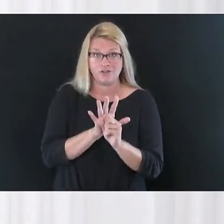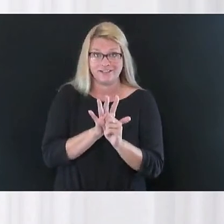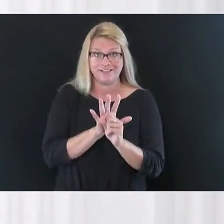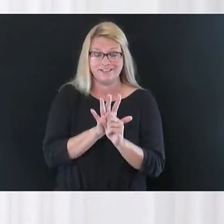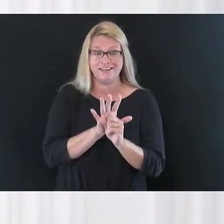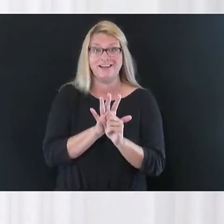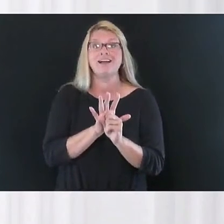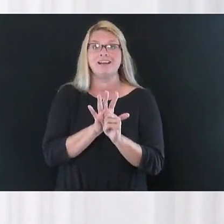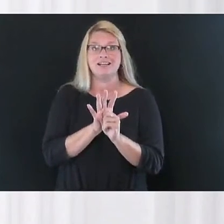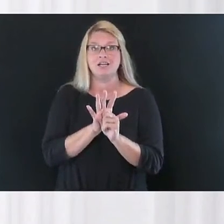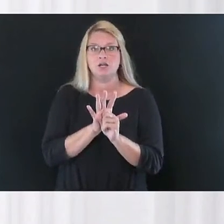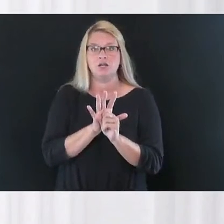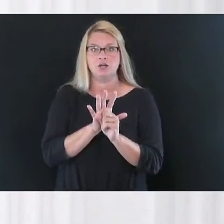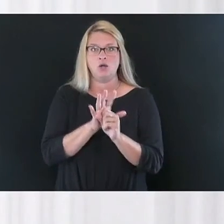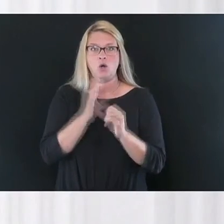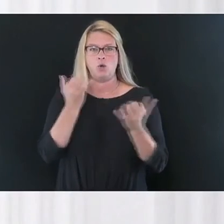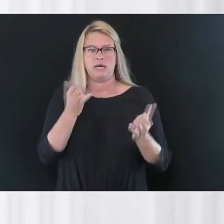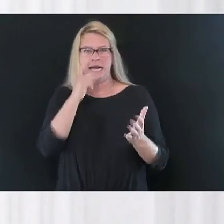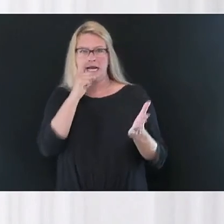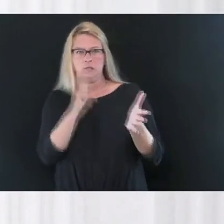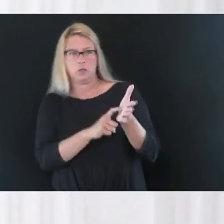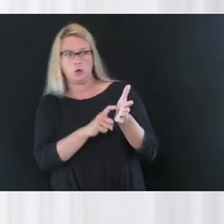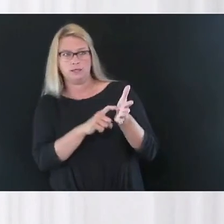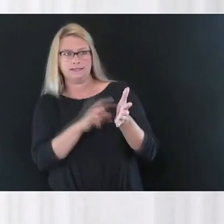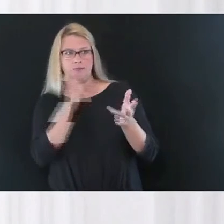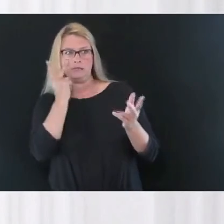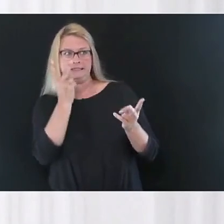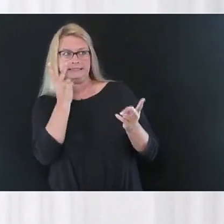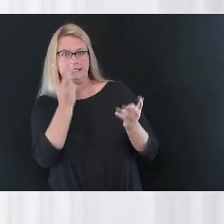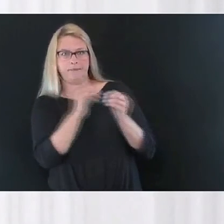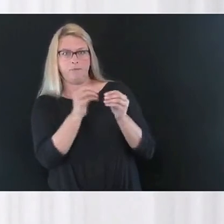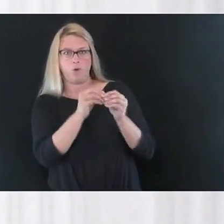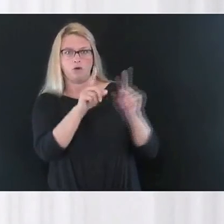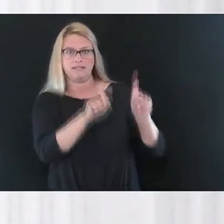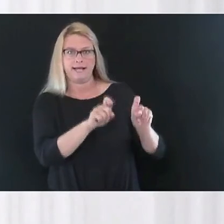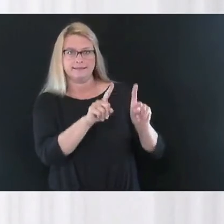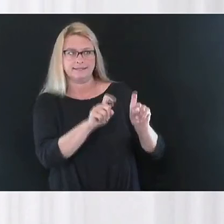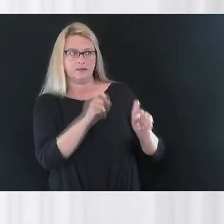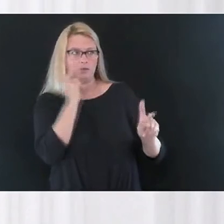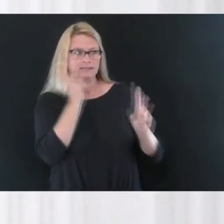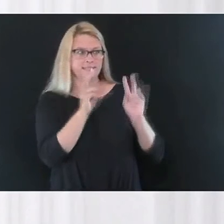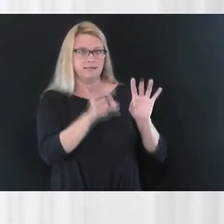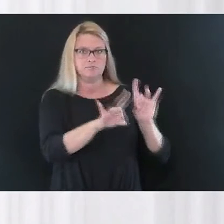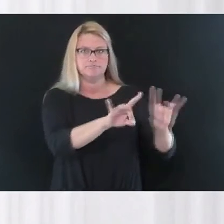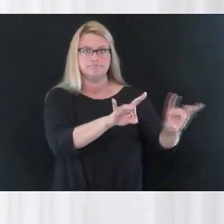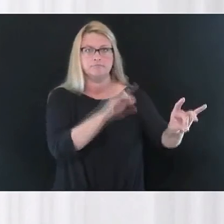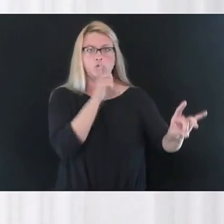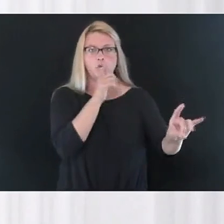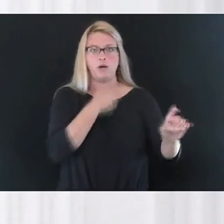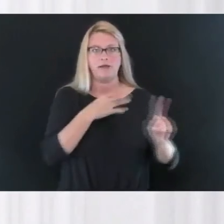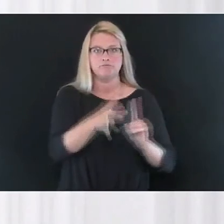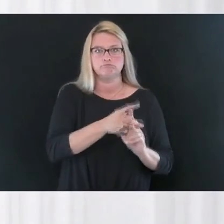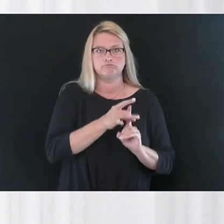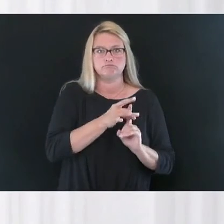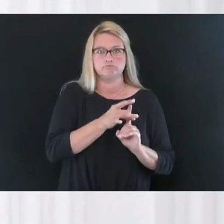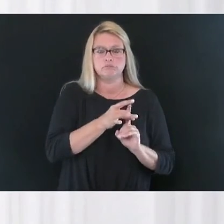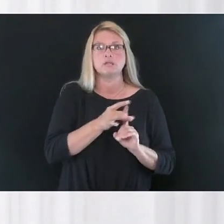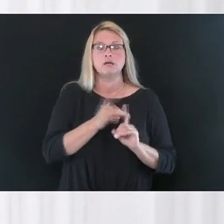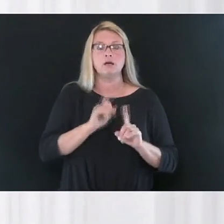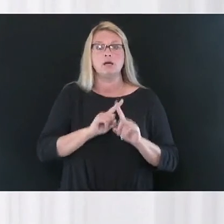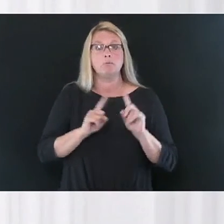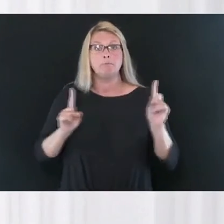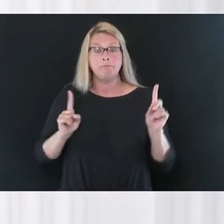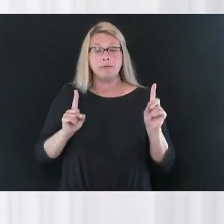And we are picking that up more as we are testing more, which is really important to be able to do. But for a lot of,